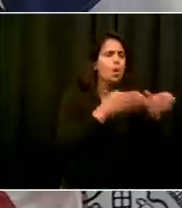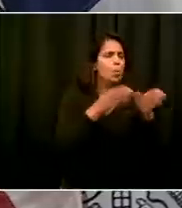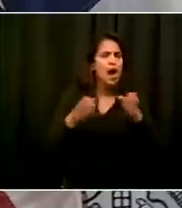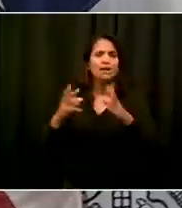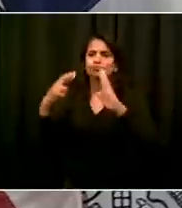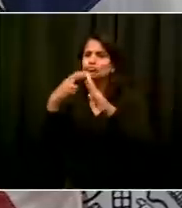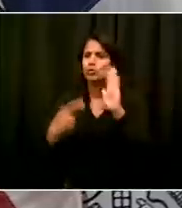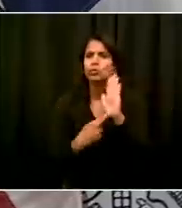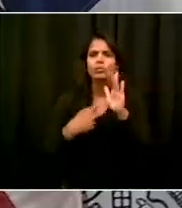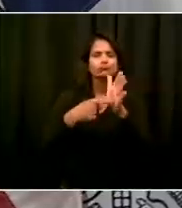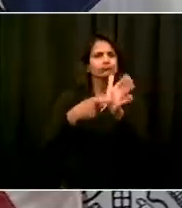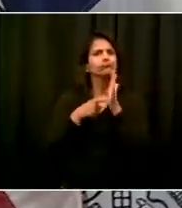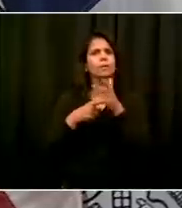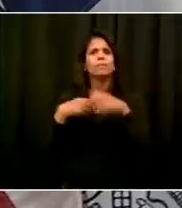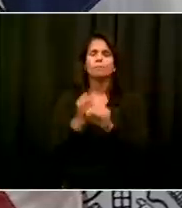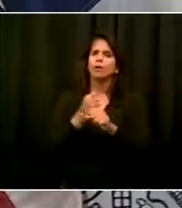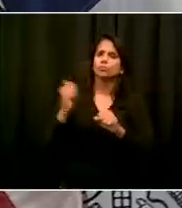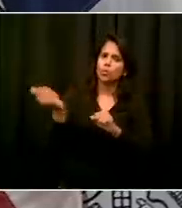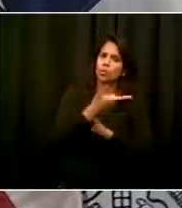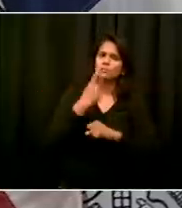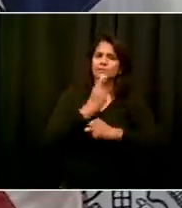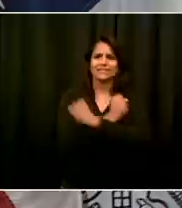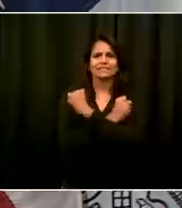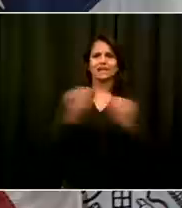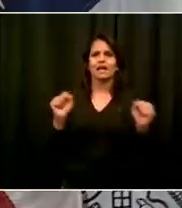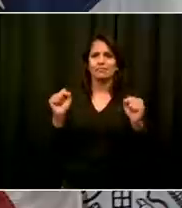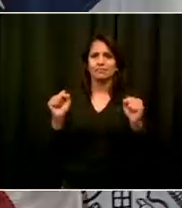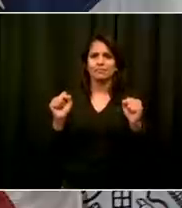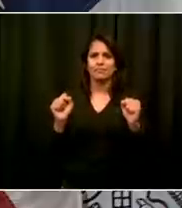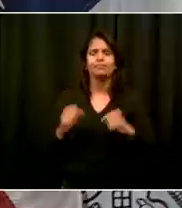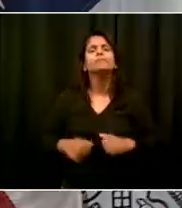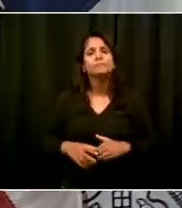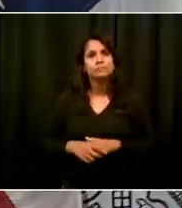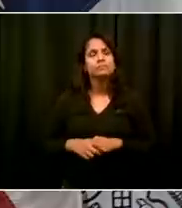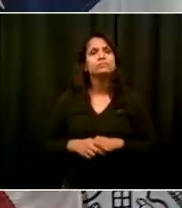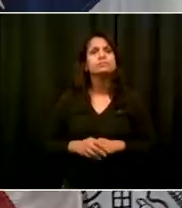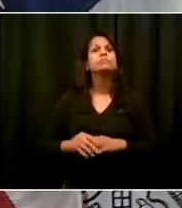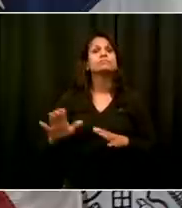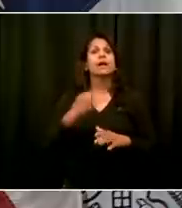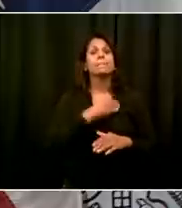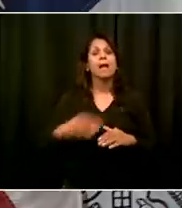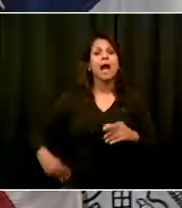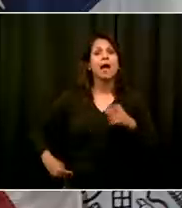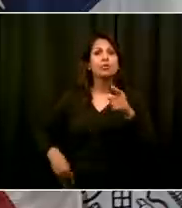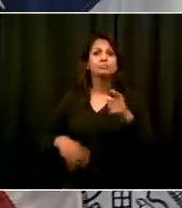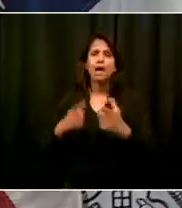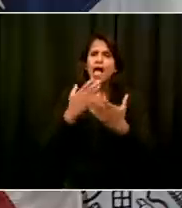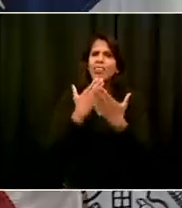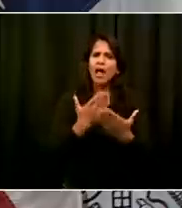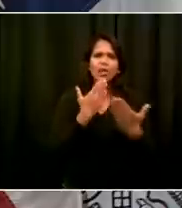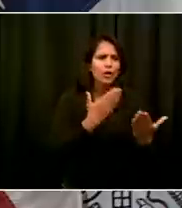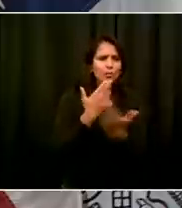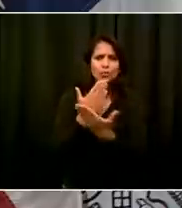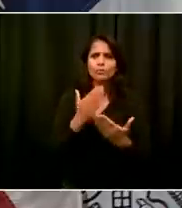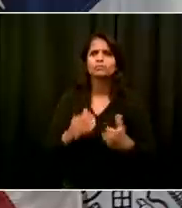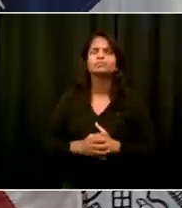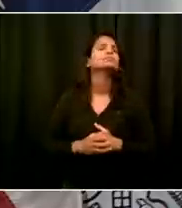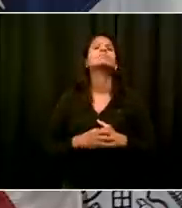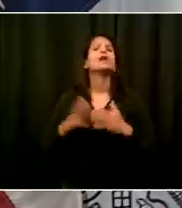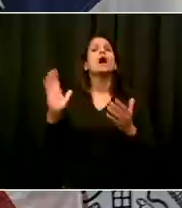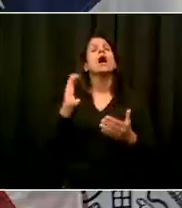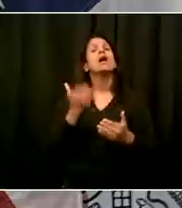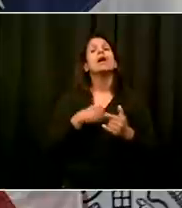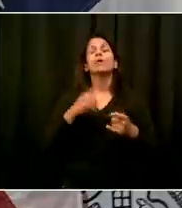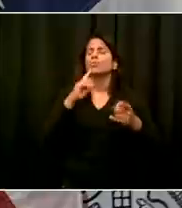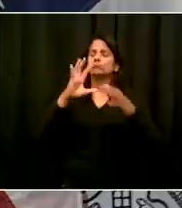Please get tested today. That is the message. Wherever you are, whoever you are, wherever you live, please get tested. This is how we